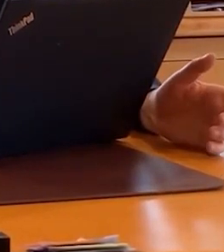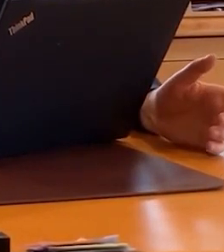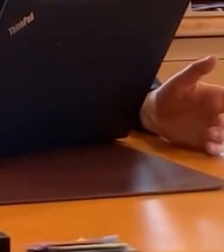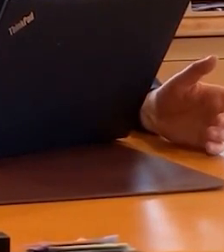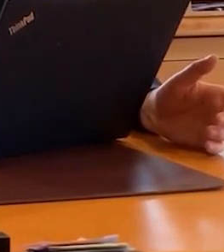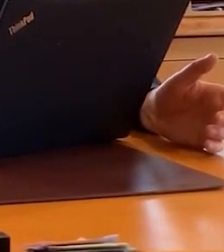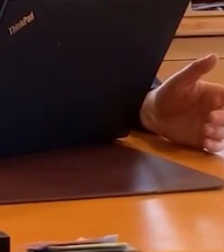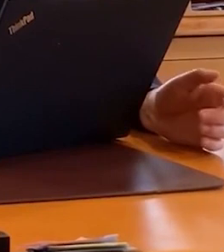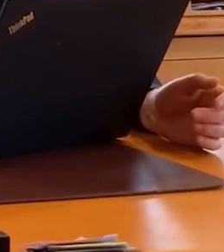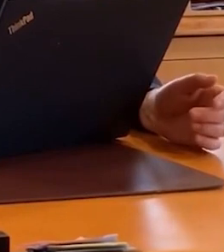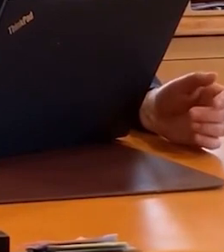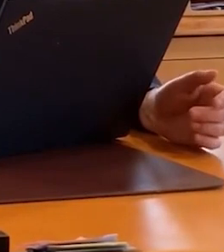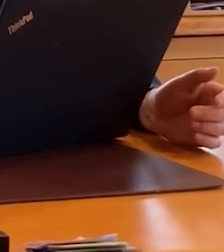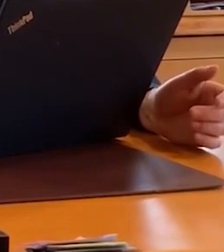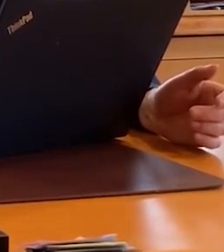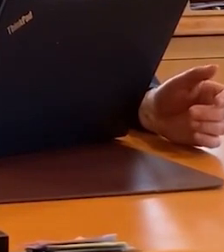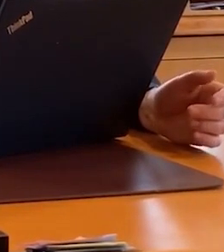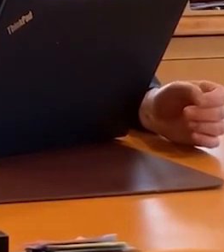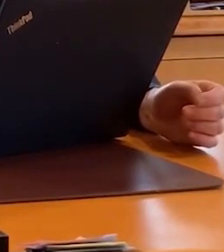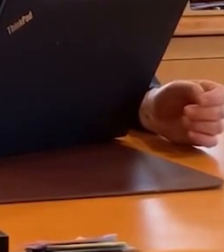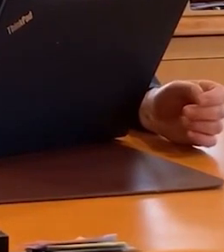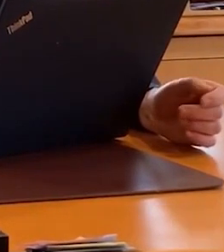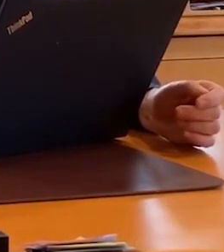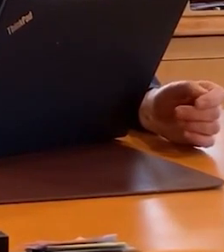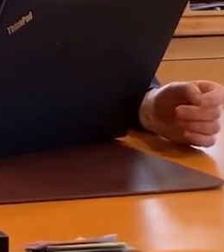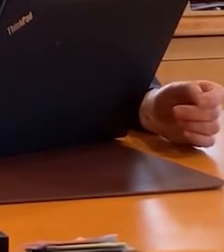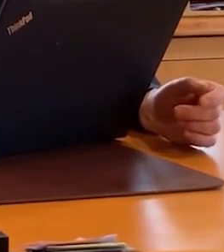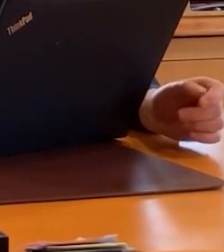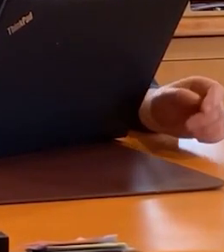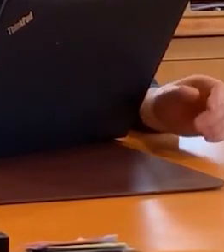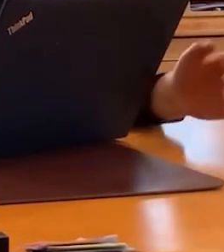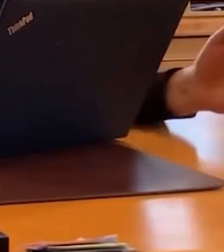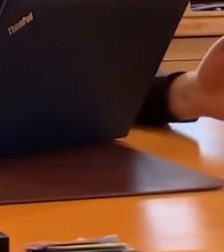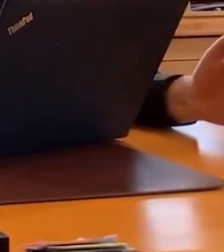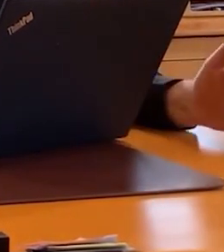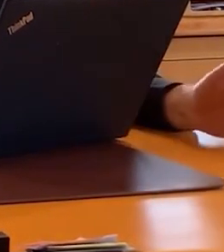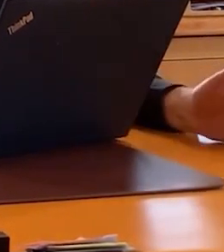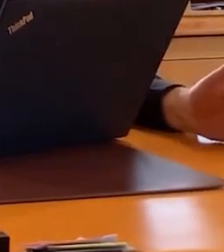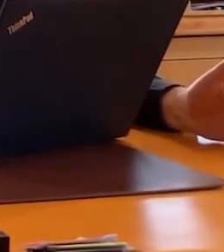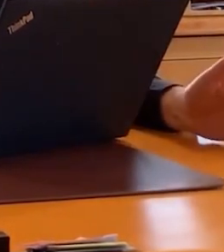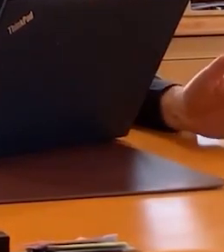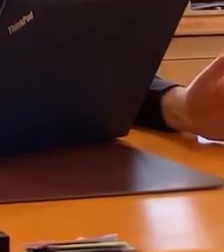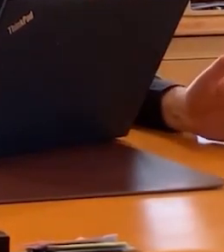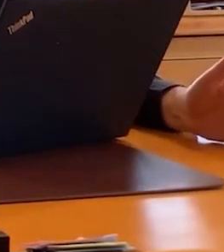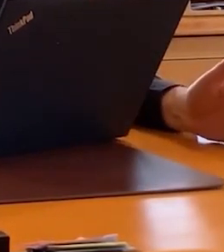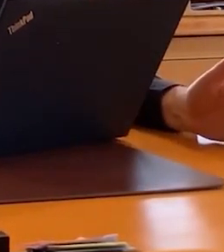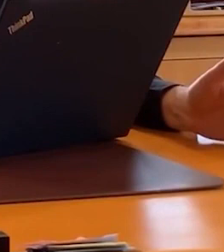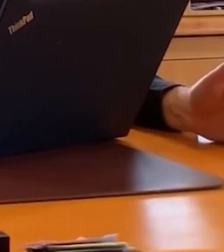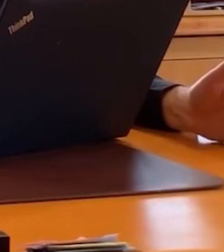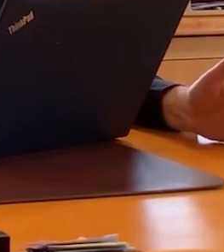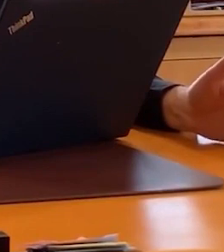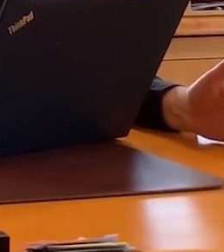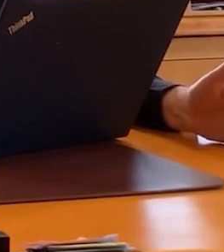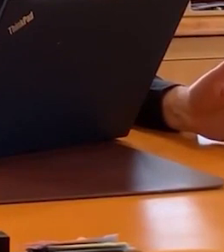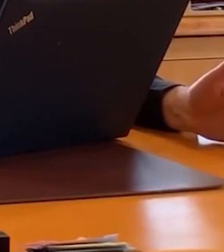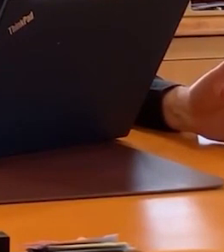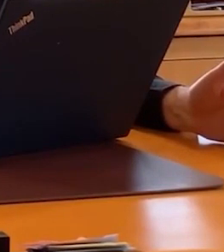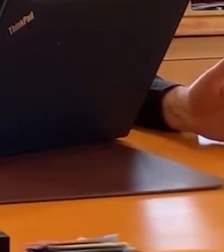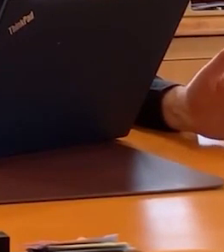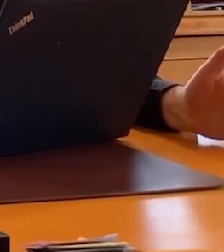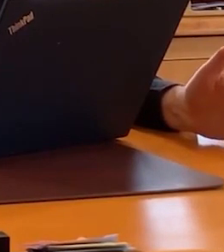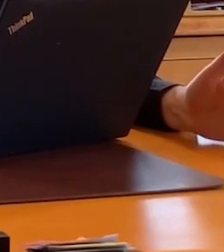Practice the lacks of charity towards your family and friends. Number six, being together so much can certainly make tensions rise.